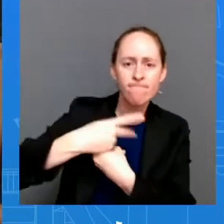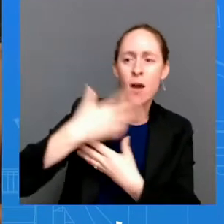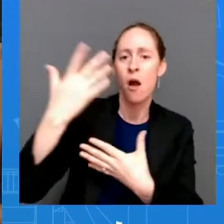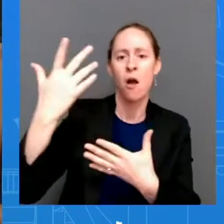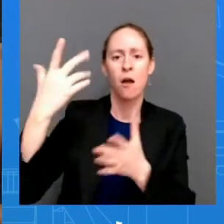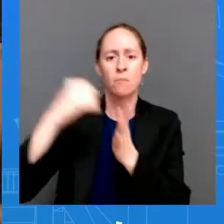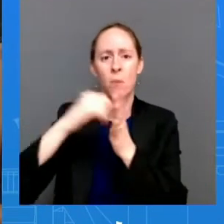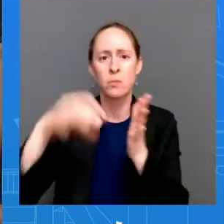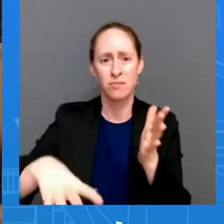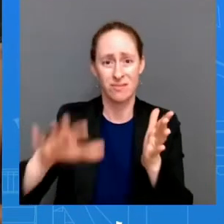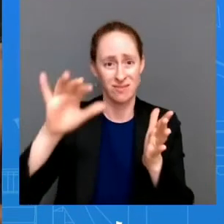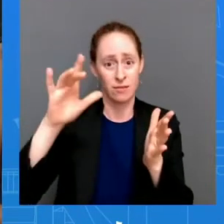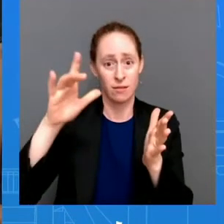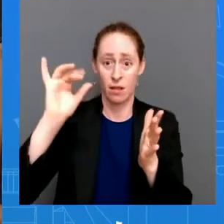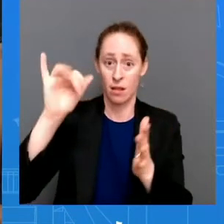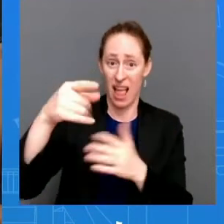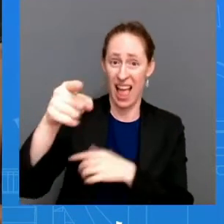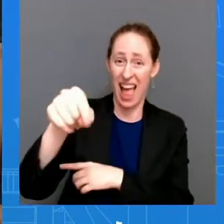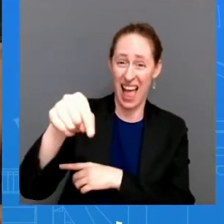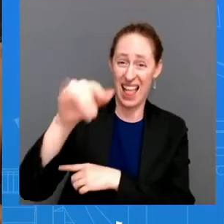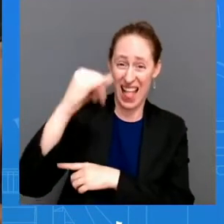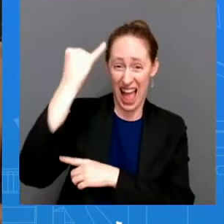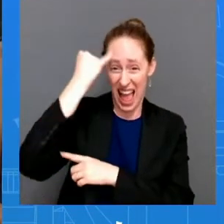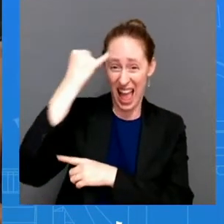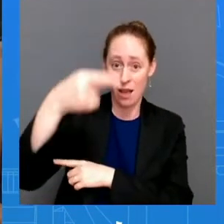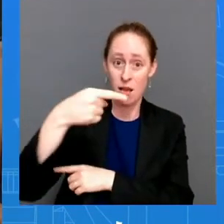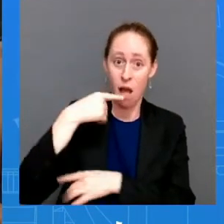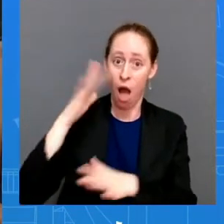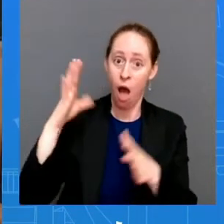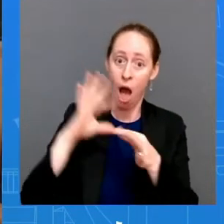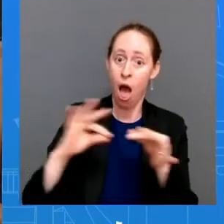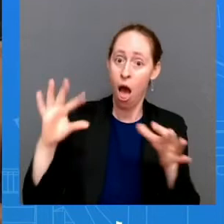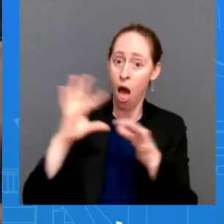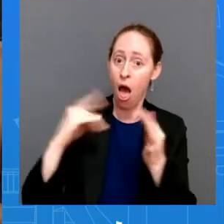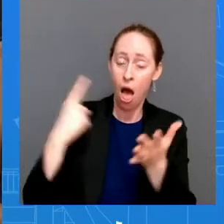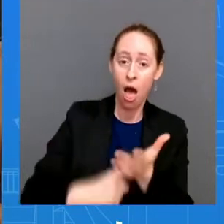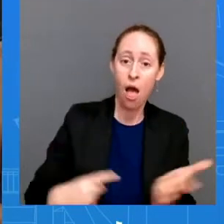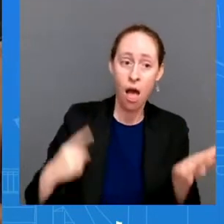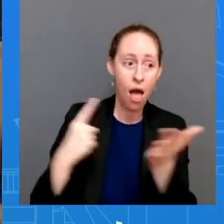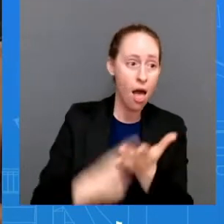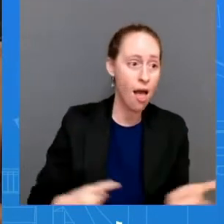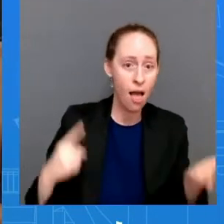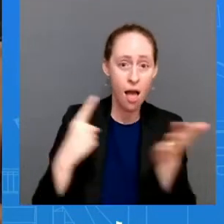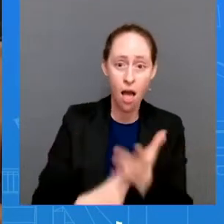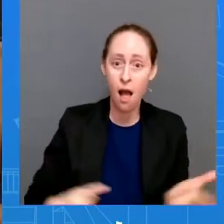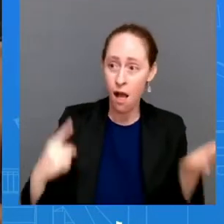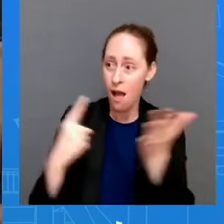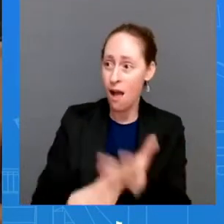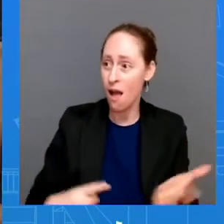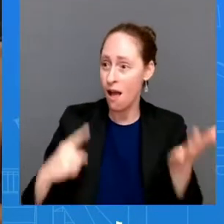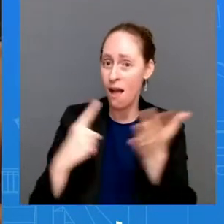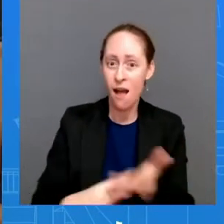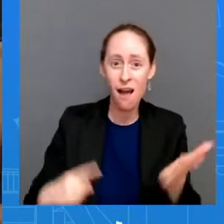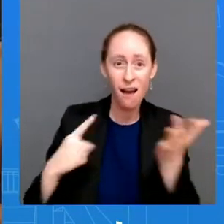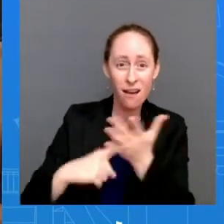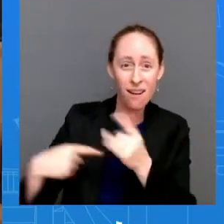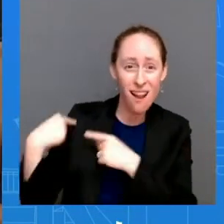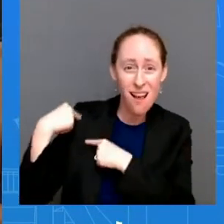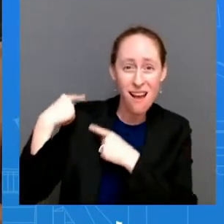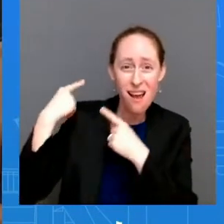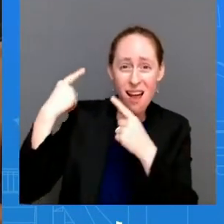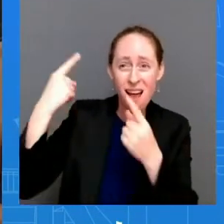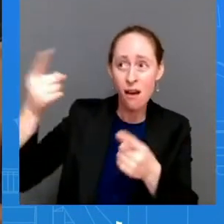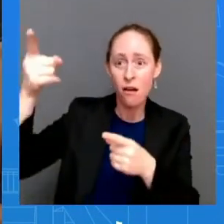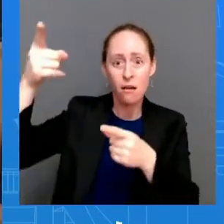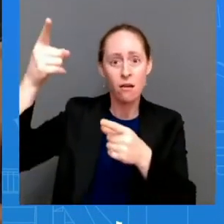the Supreme Court overturned Roe v. Wade. I guess, why is this executive order coming out now and directing HHS to